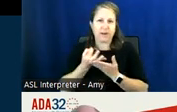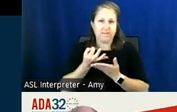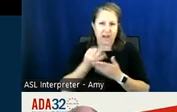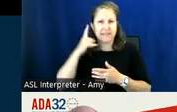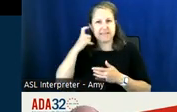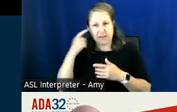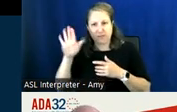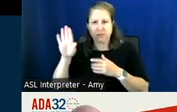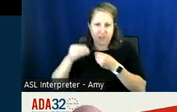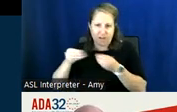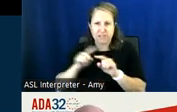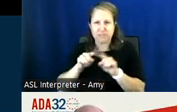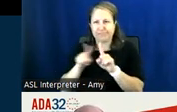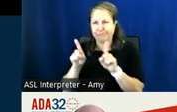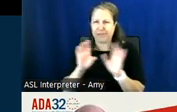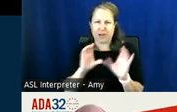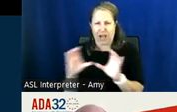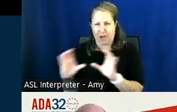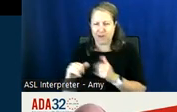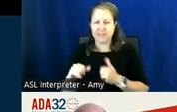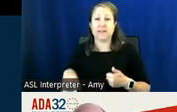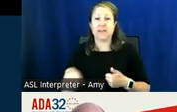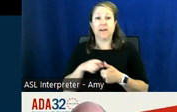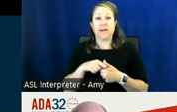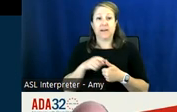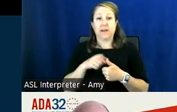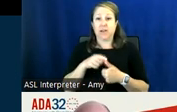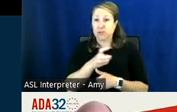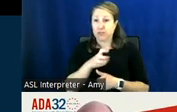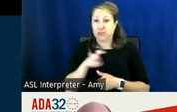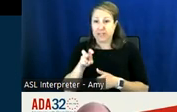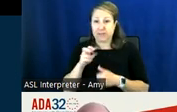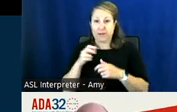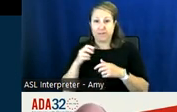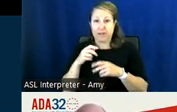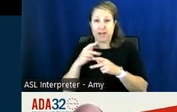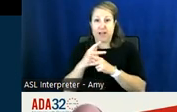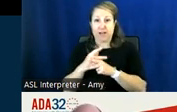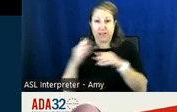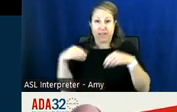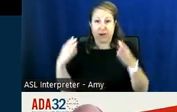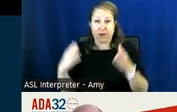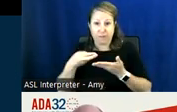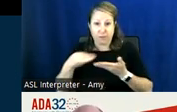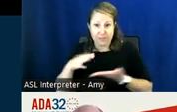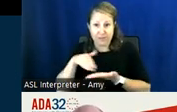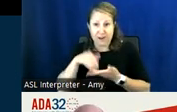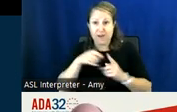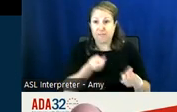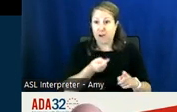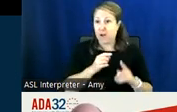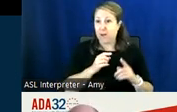categories um the first one is the transfer of the caregiver resource centers from the department of health care services